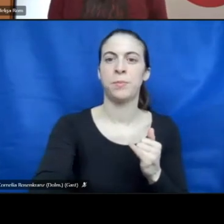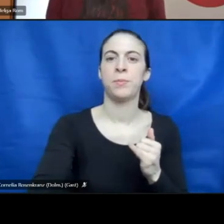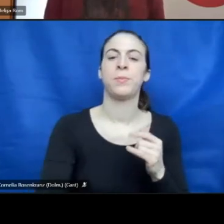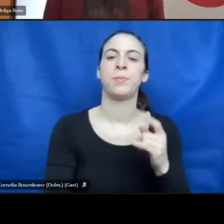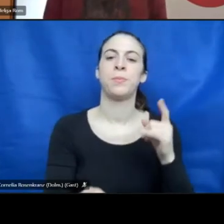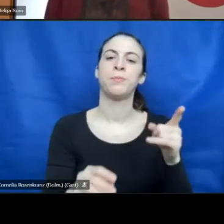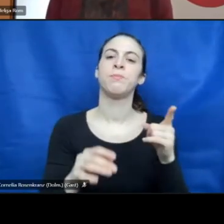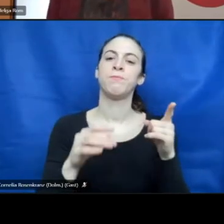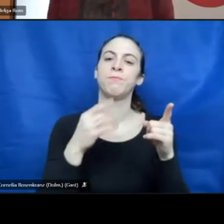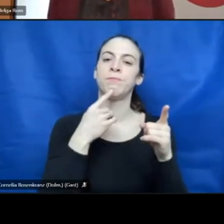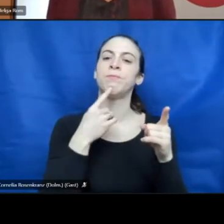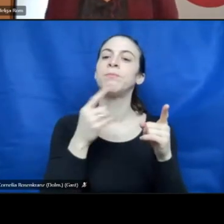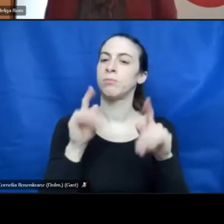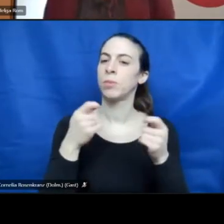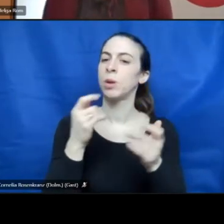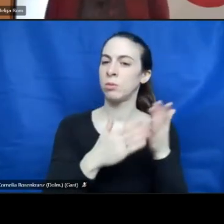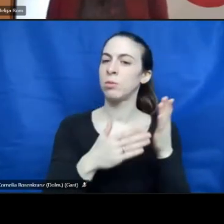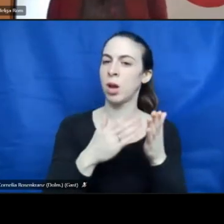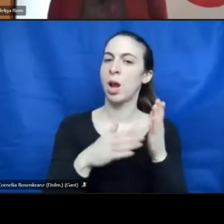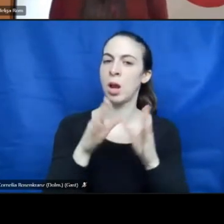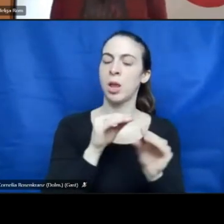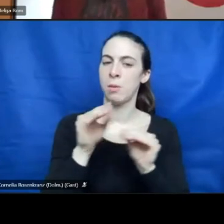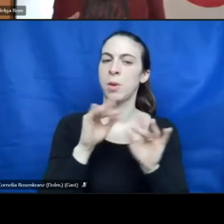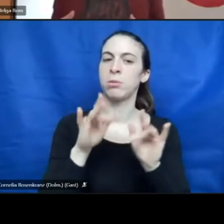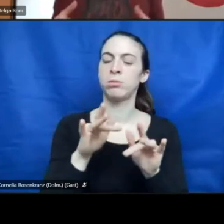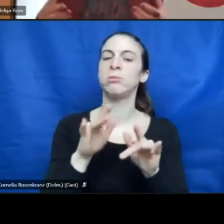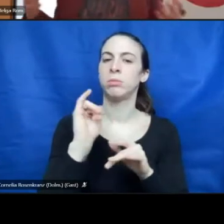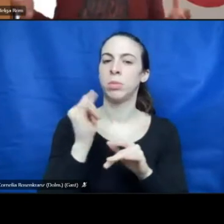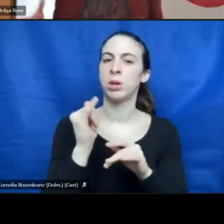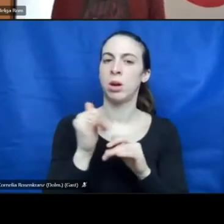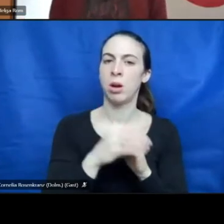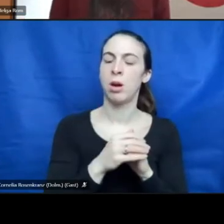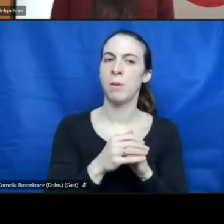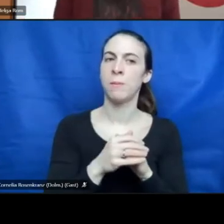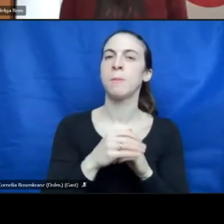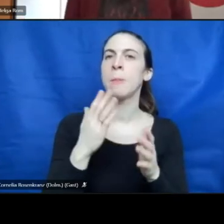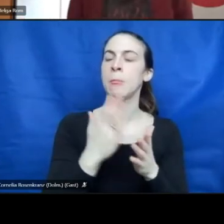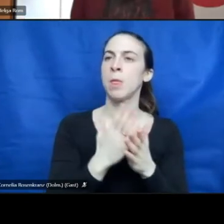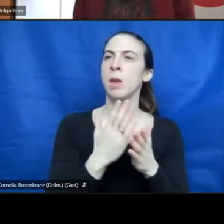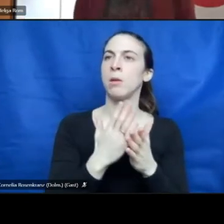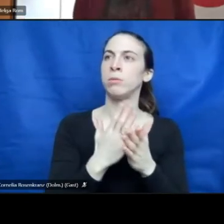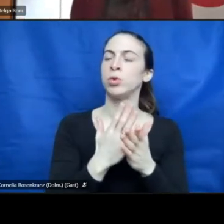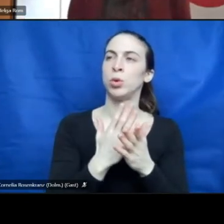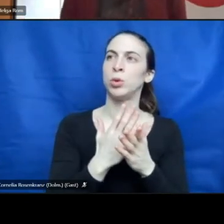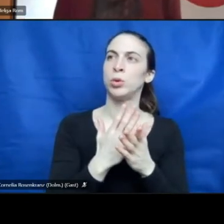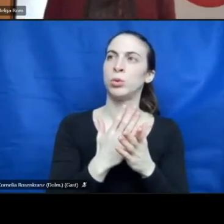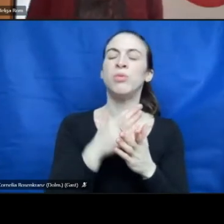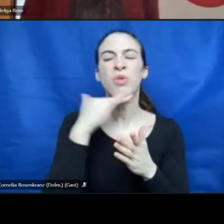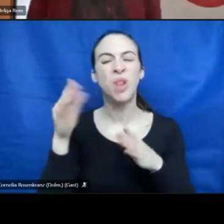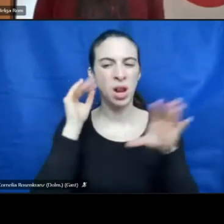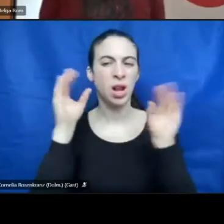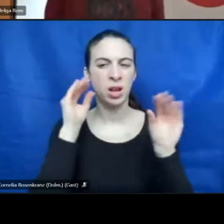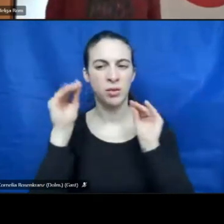participants for these systems which have a long term of experience.